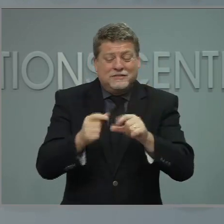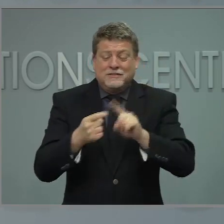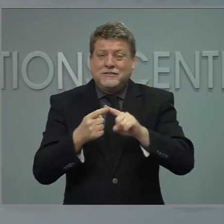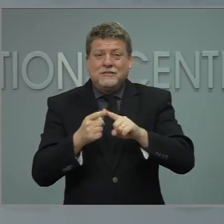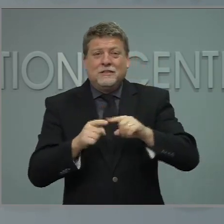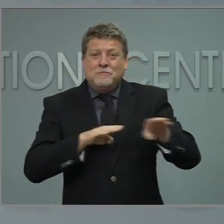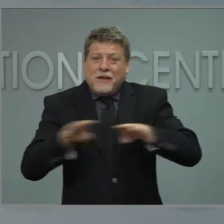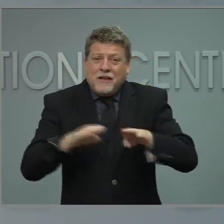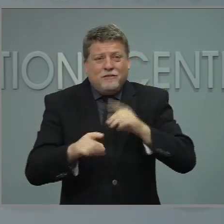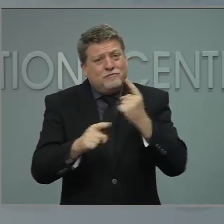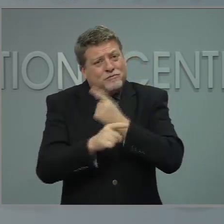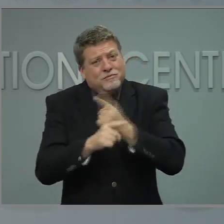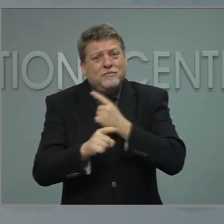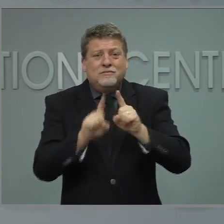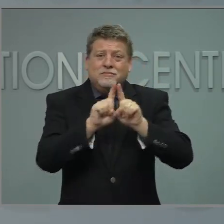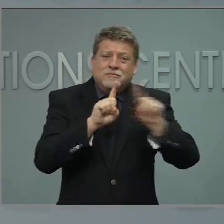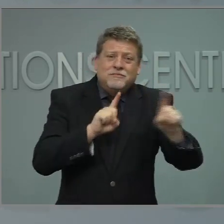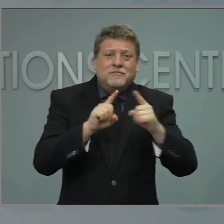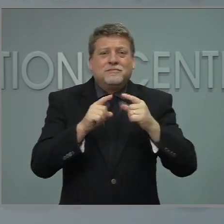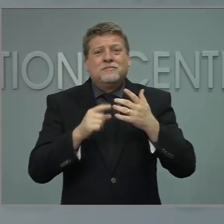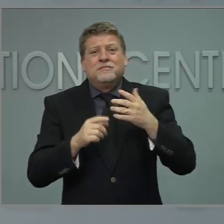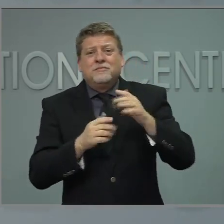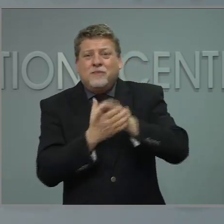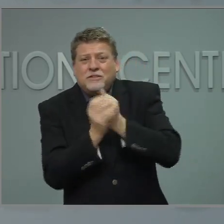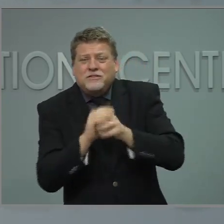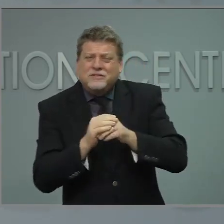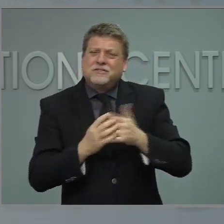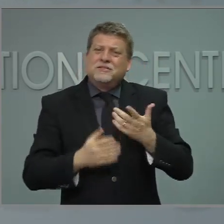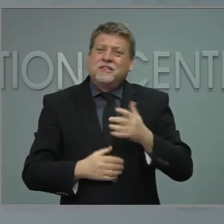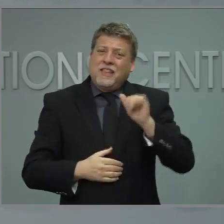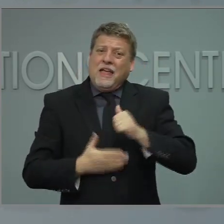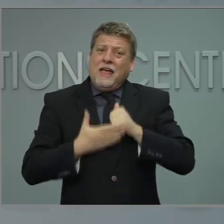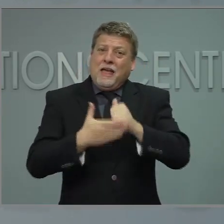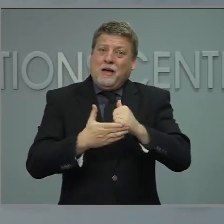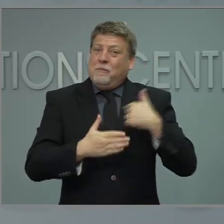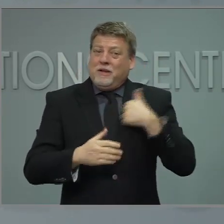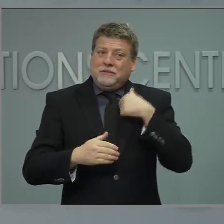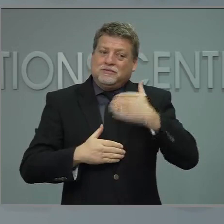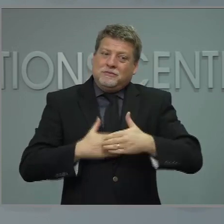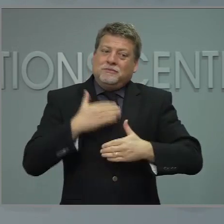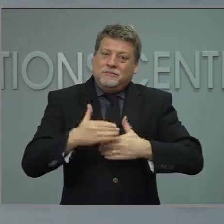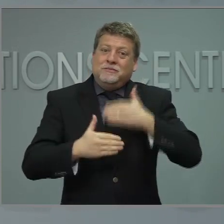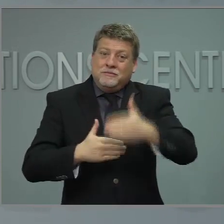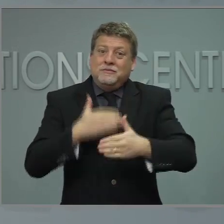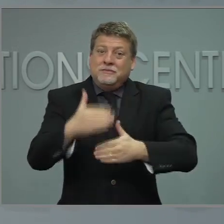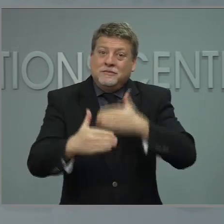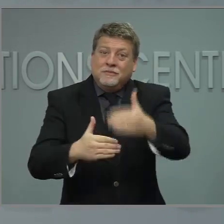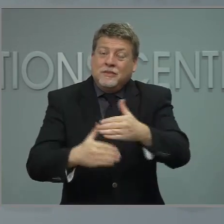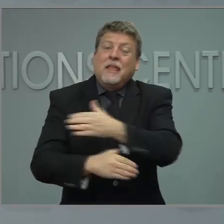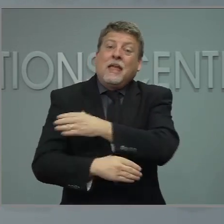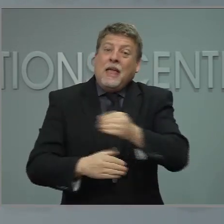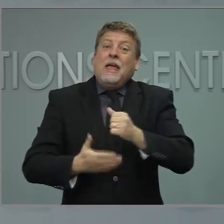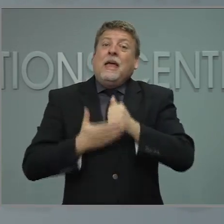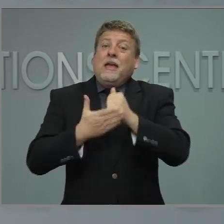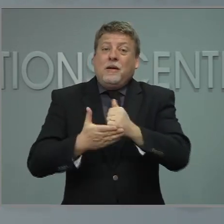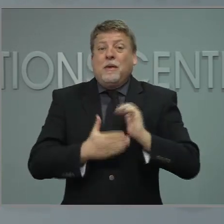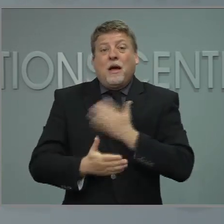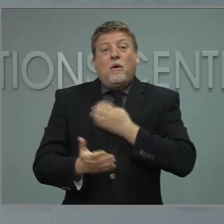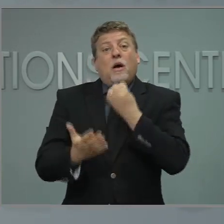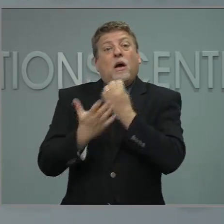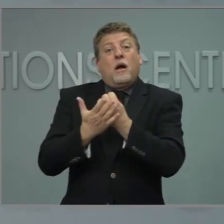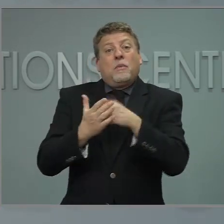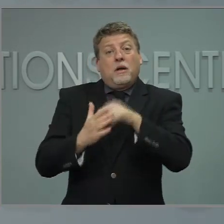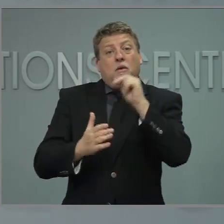and continue to spark the economy. We're close to getting where we want to be, so let's stay the course